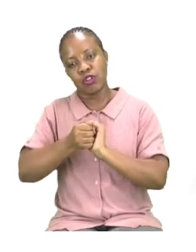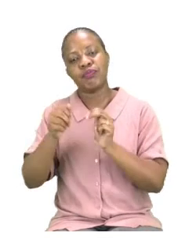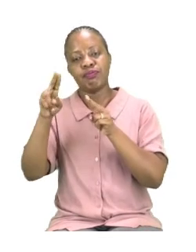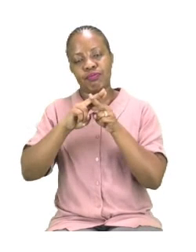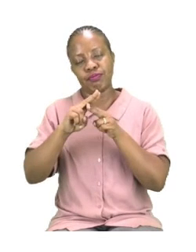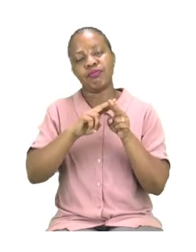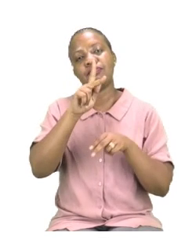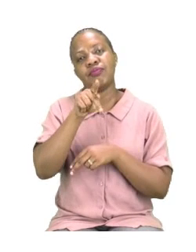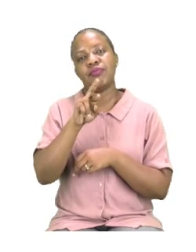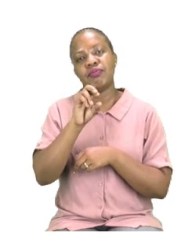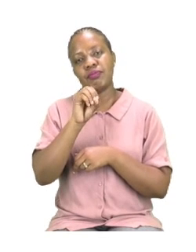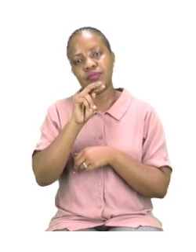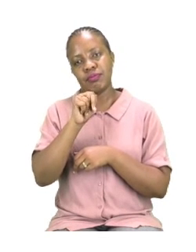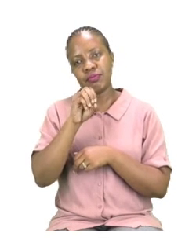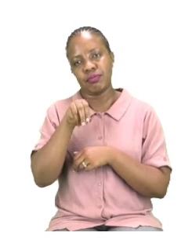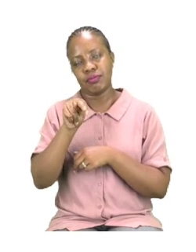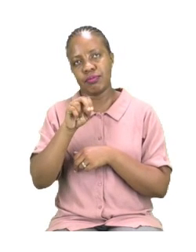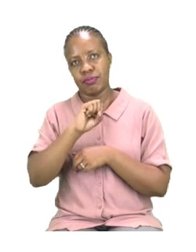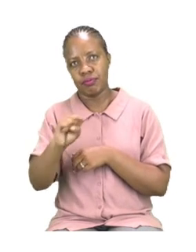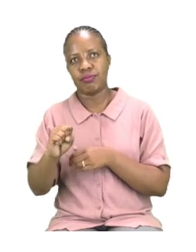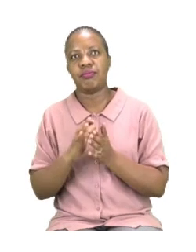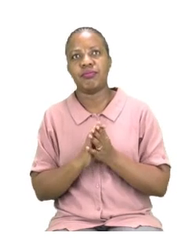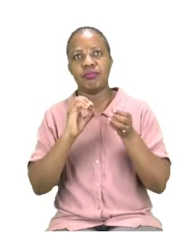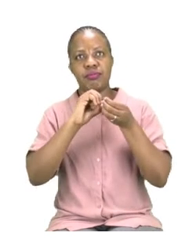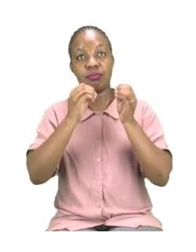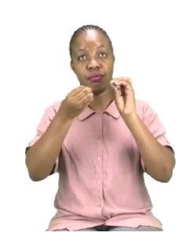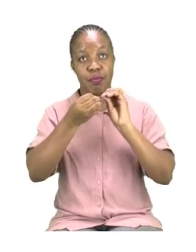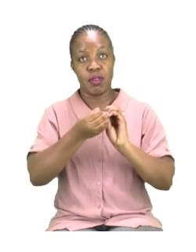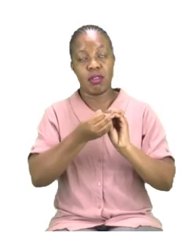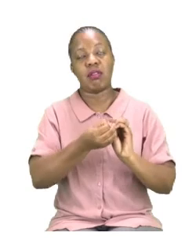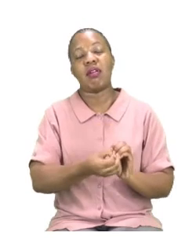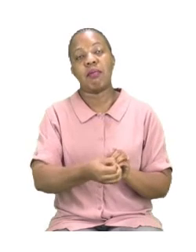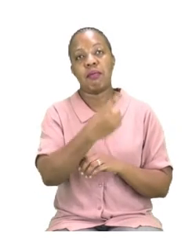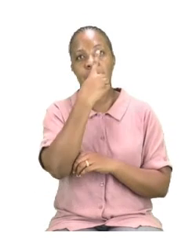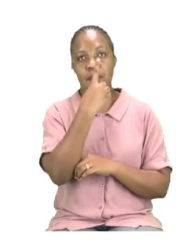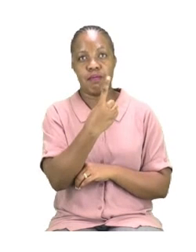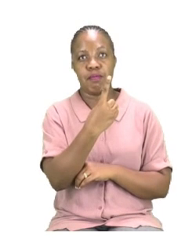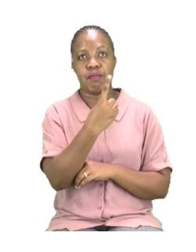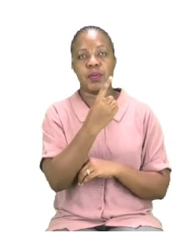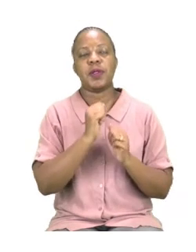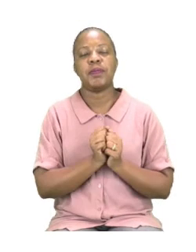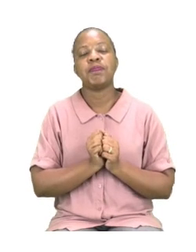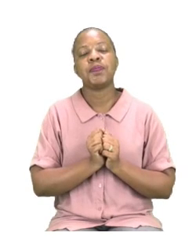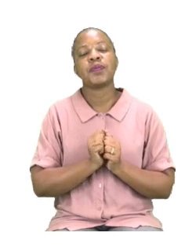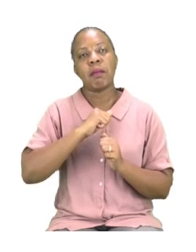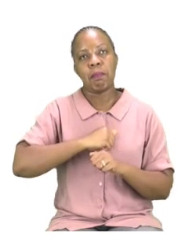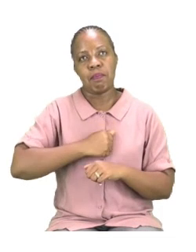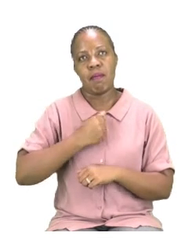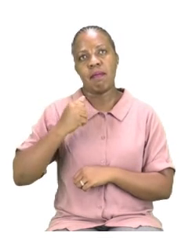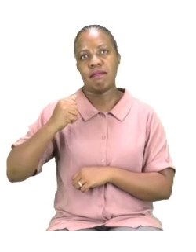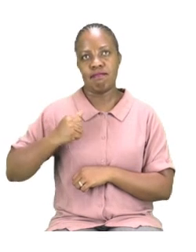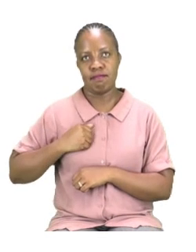one says, My father called me. So, I went to see